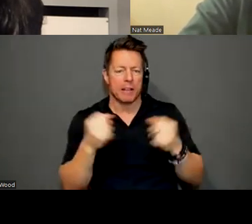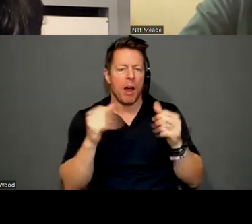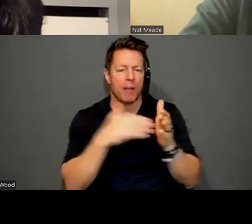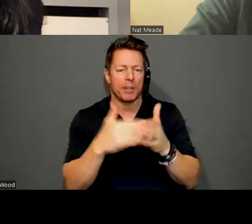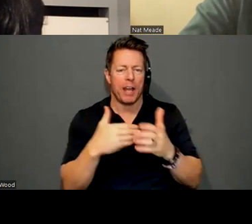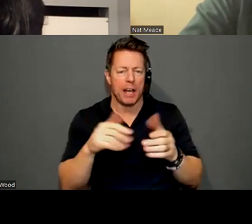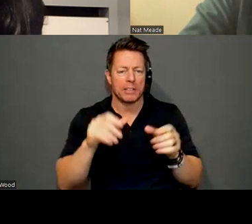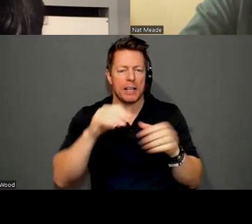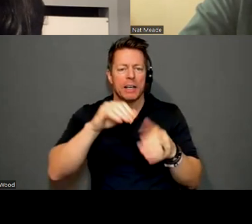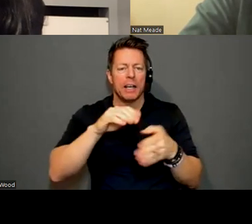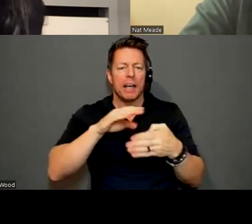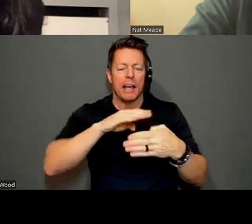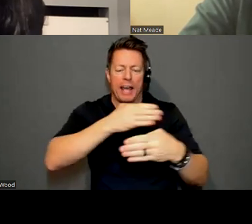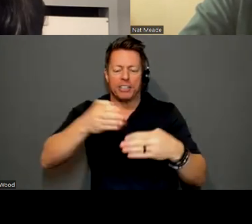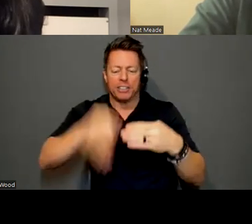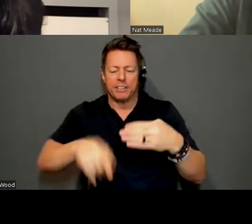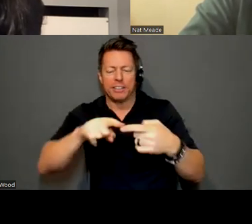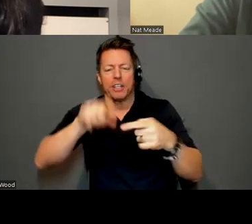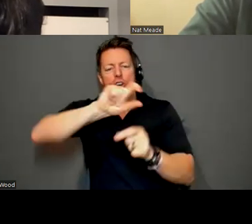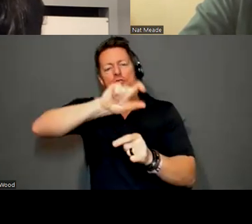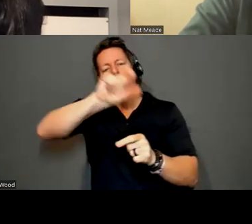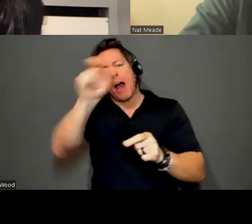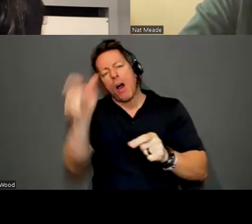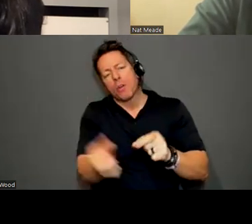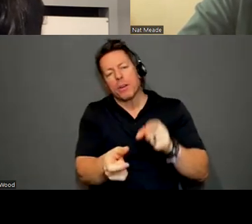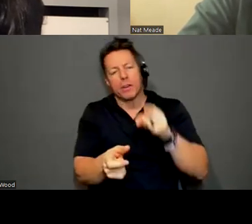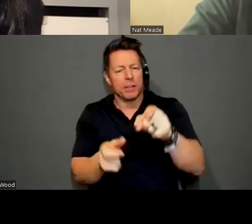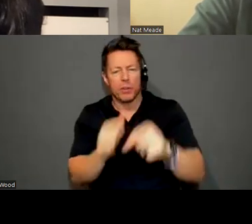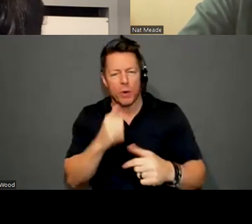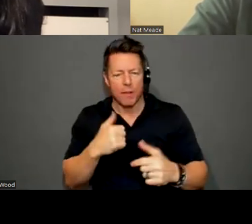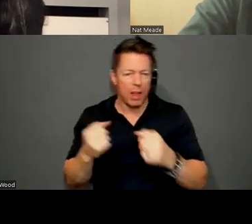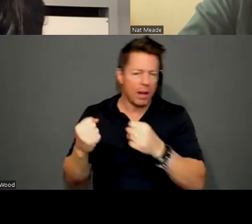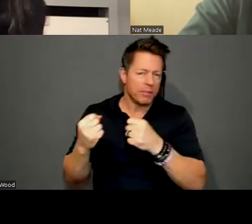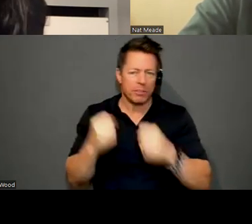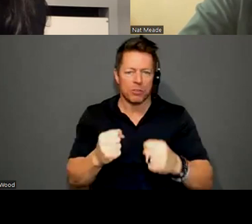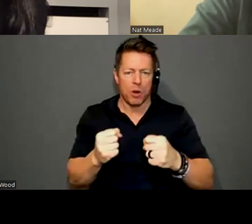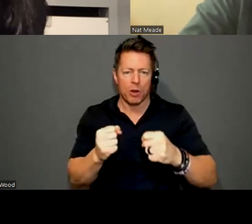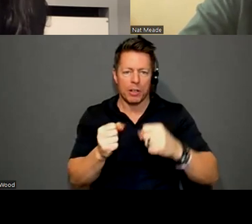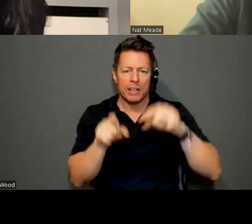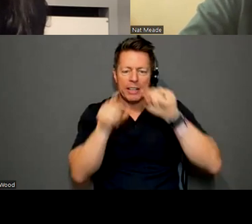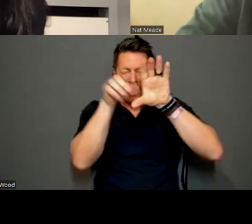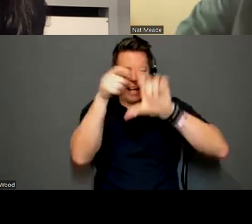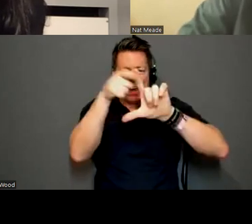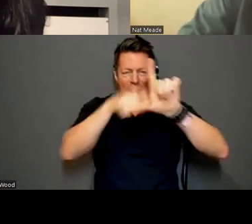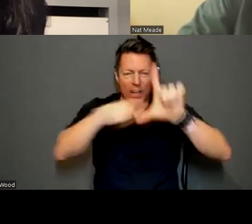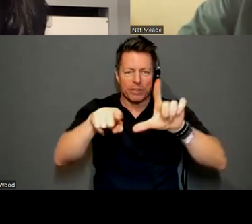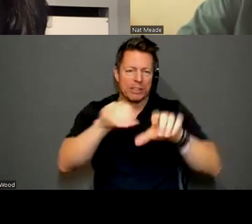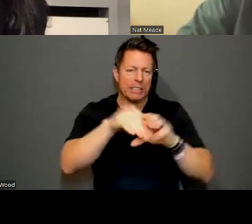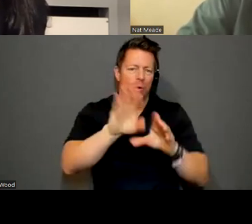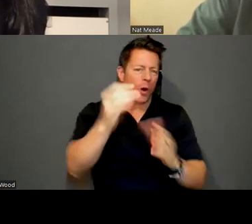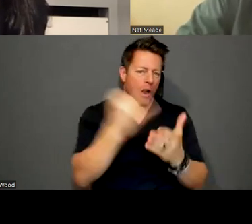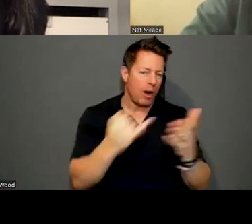And so she's appreciating that you don't have a lot of right angles or hard edges in your work, Nat. Yeah, that's right. Yeah.